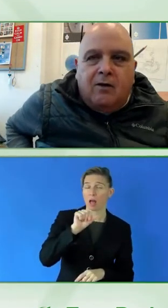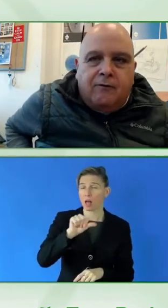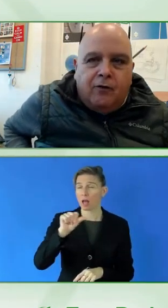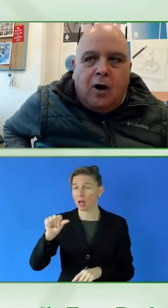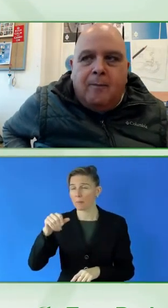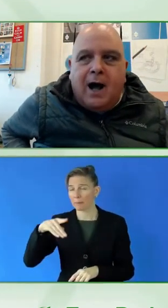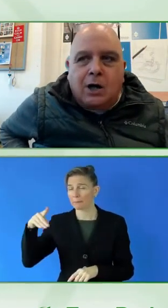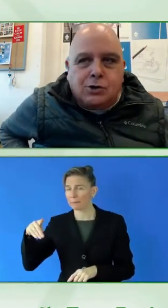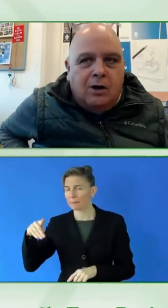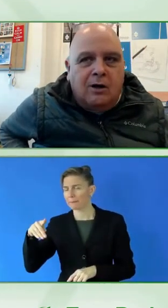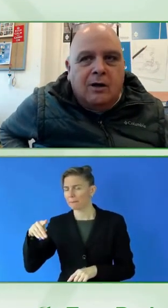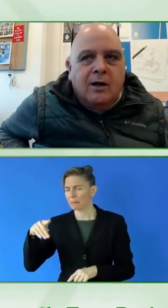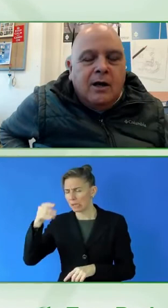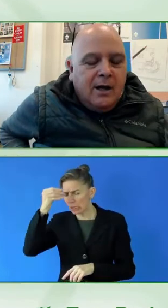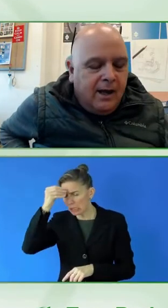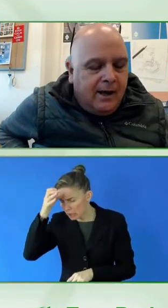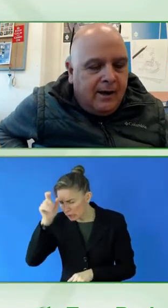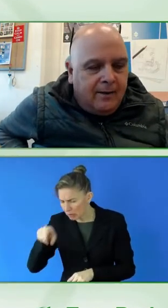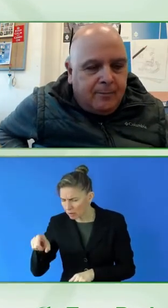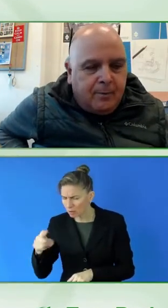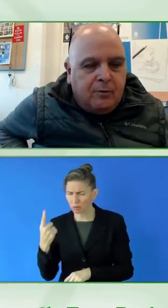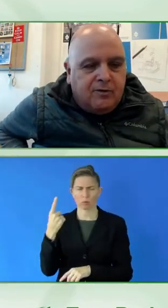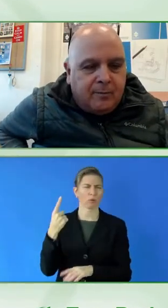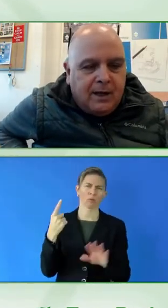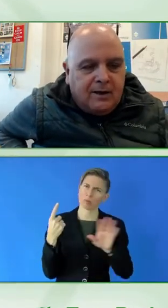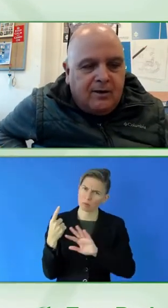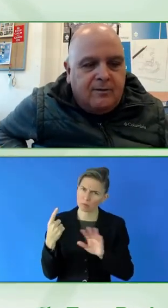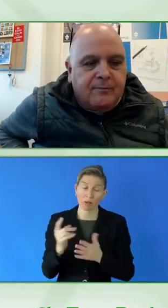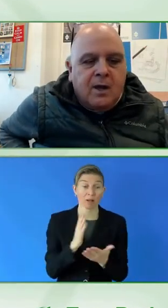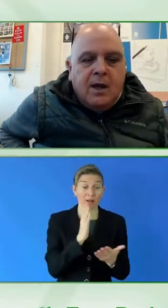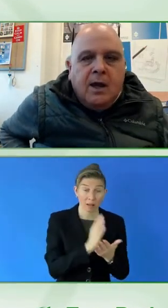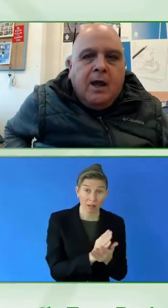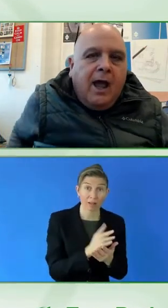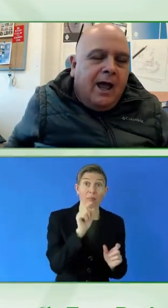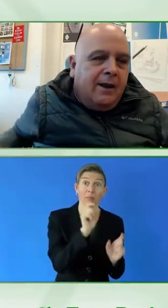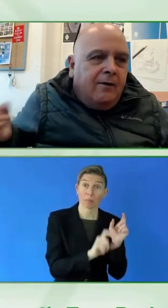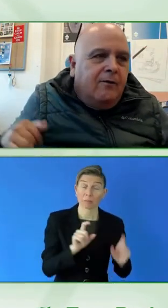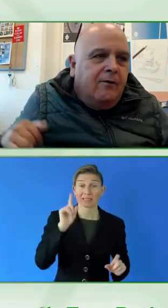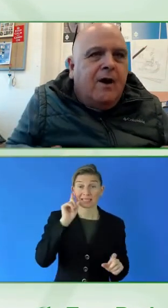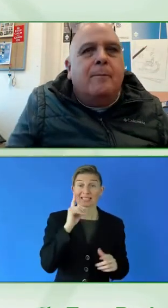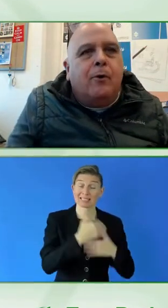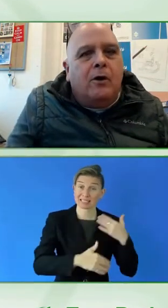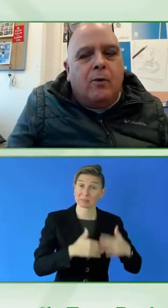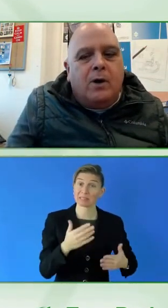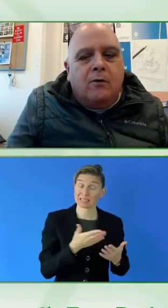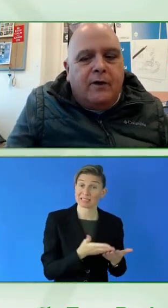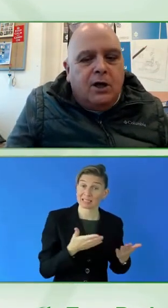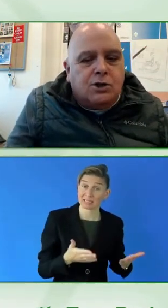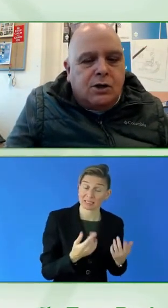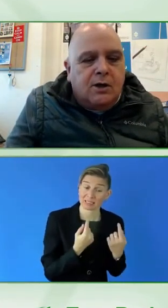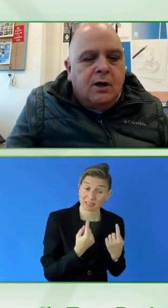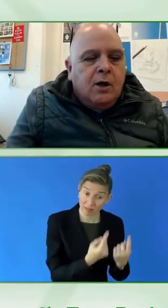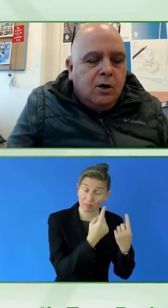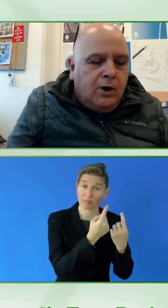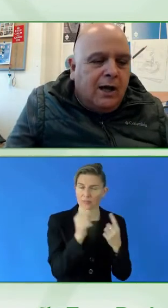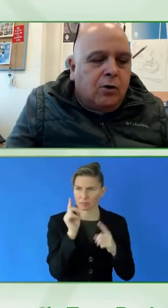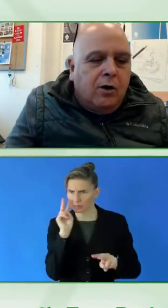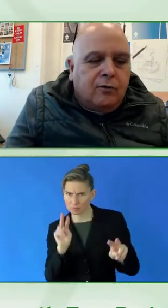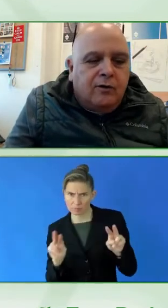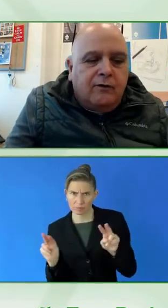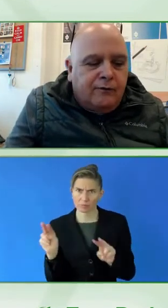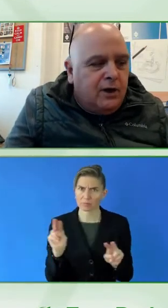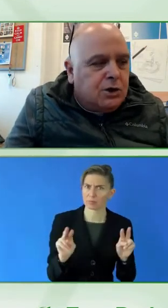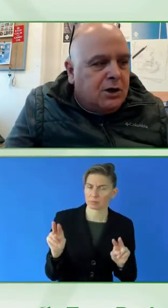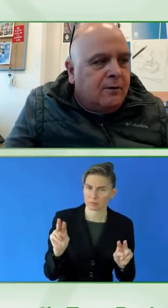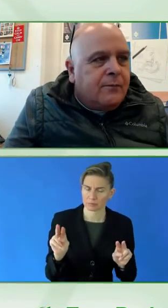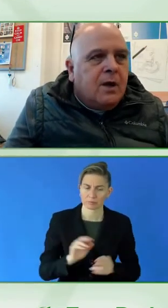feedback from actual people with disabilities. And very important when you get